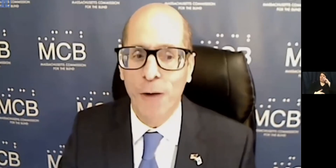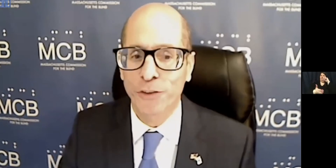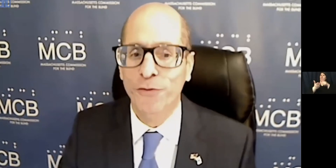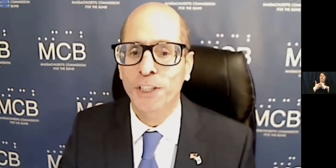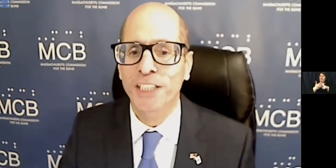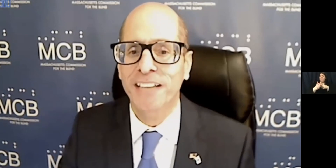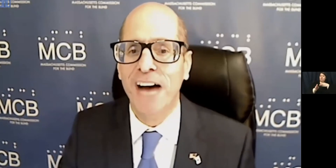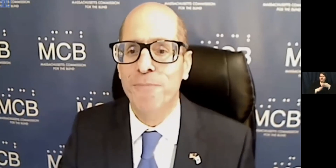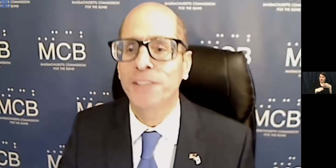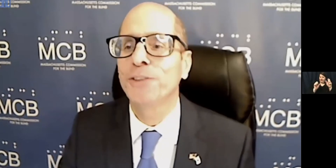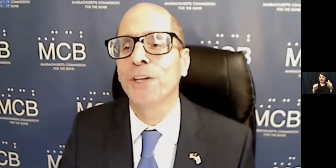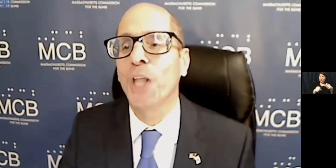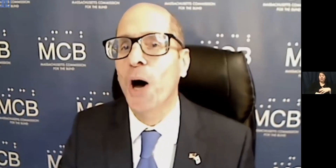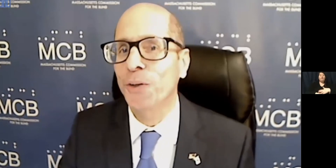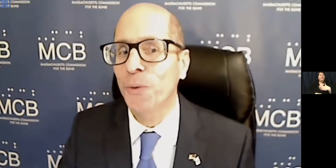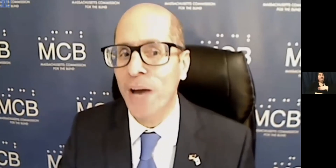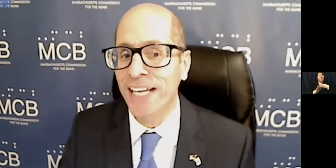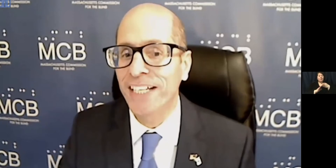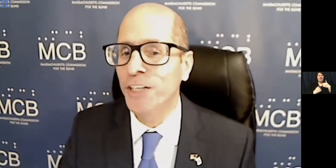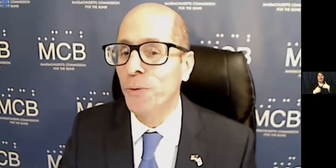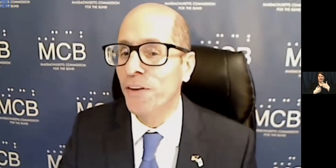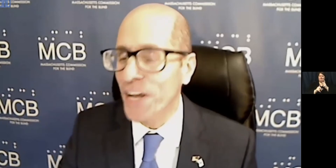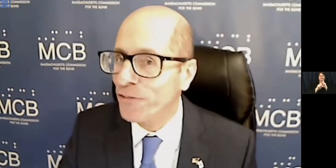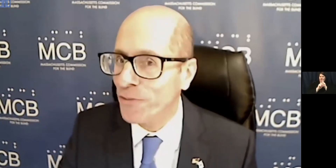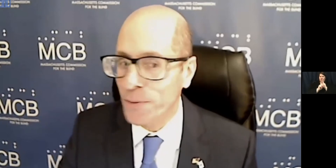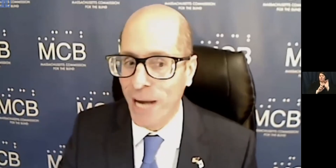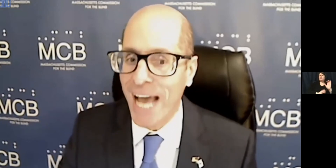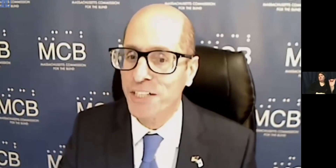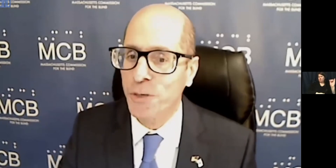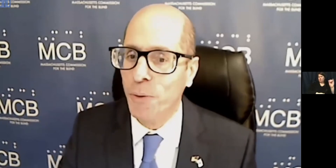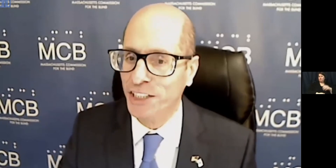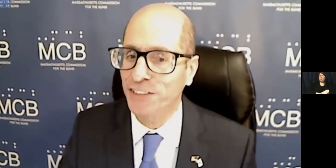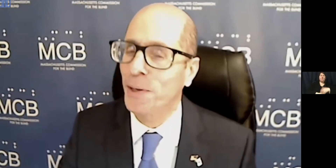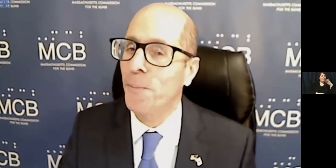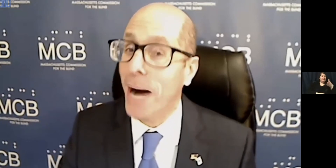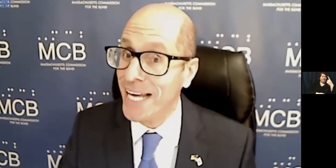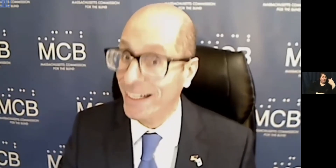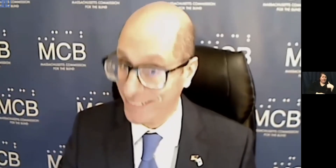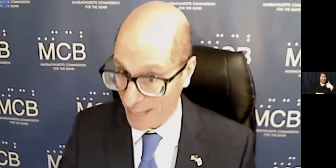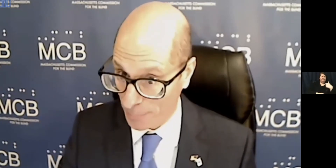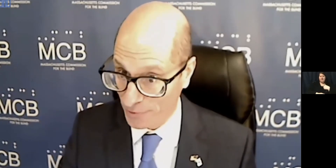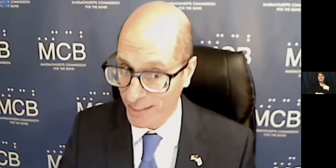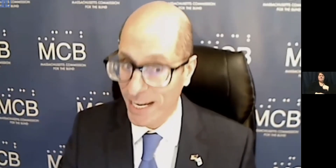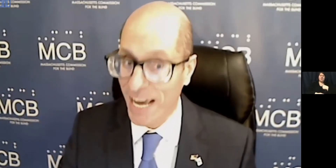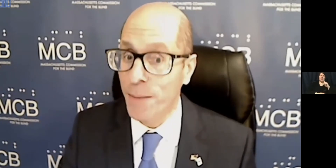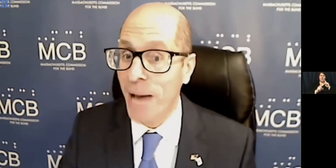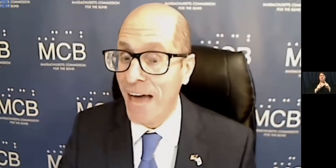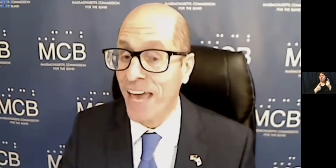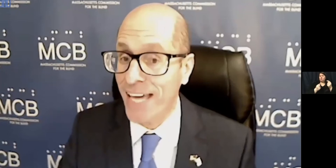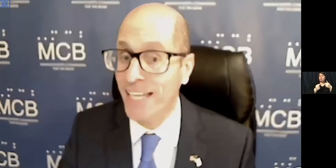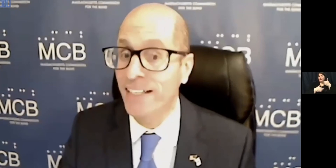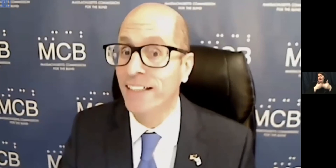own career, I was fortunate to have mentors along the way who were there for me when I had questions about my next steps